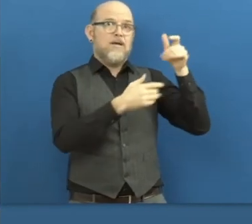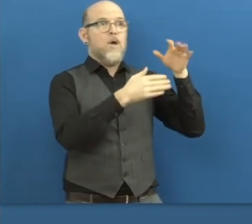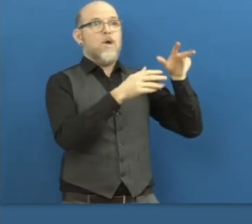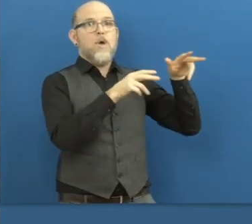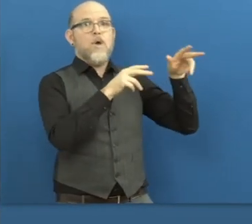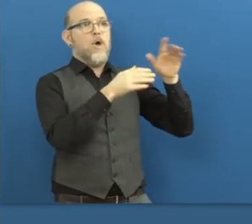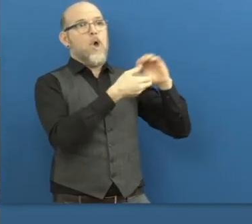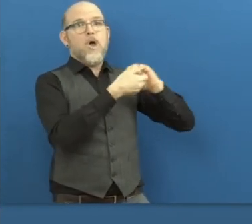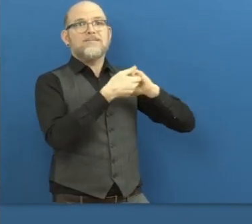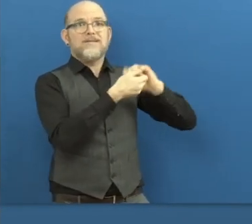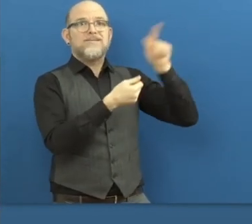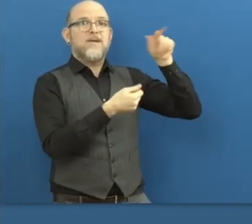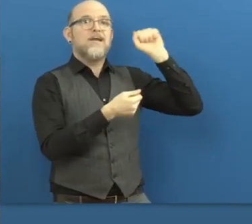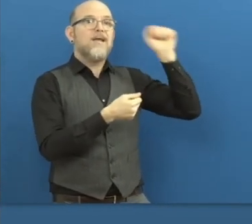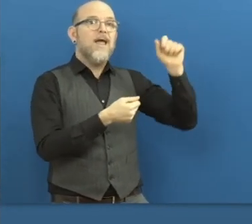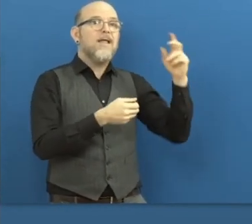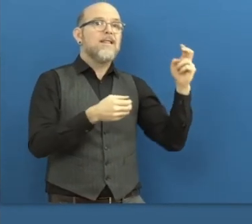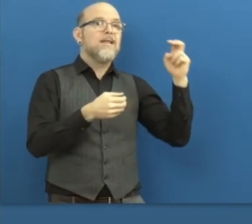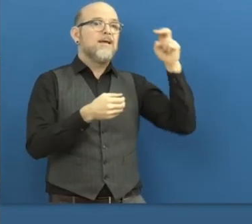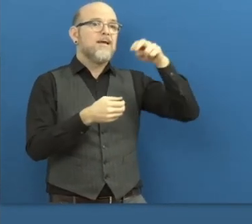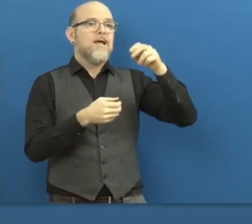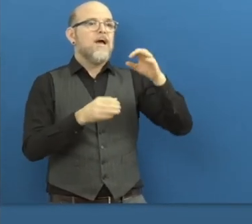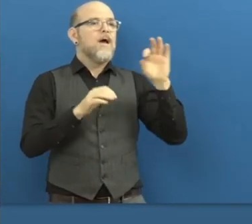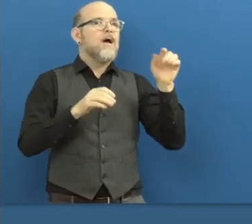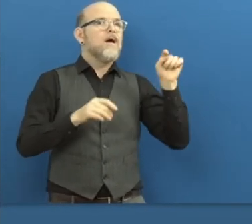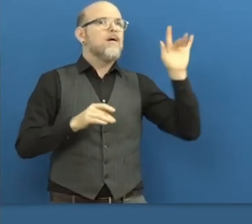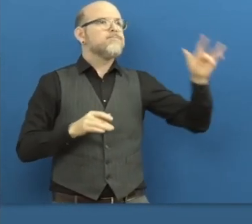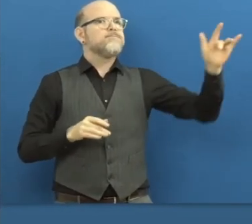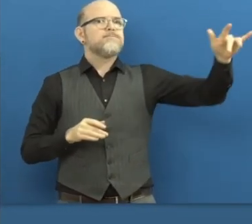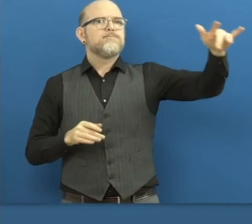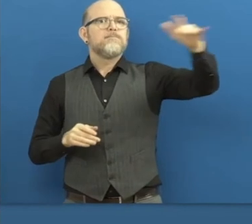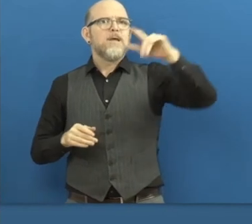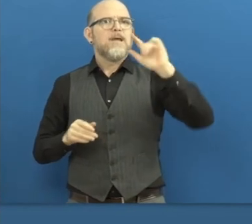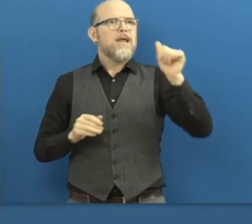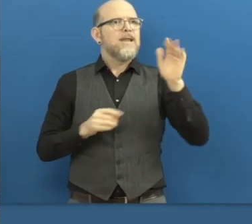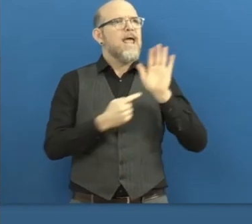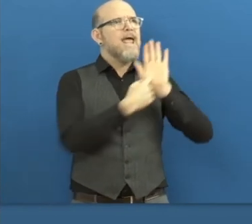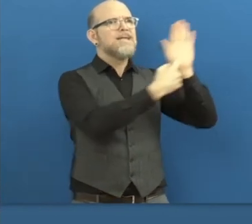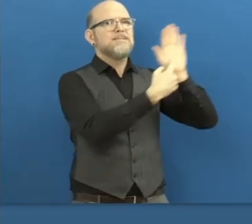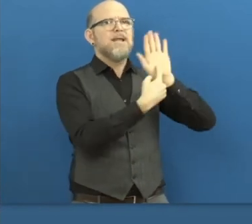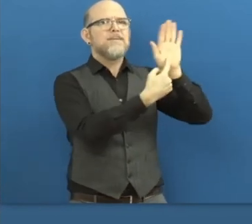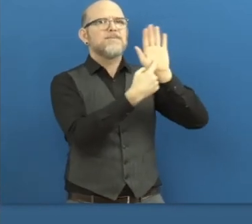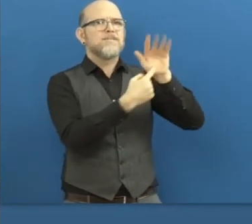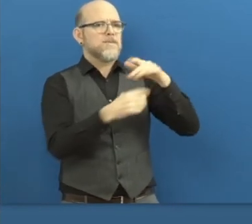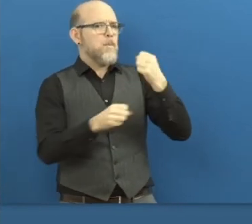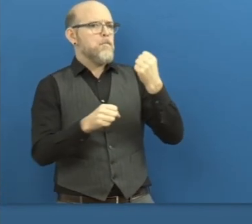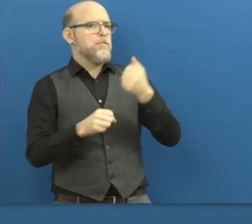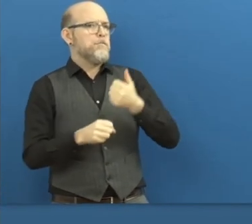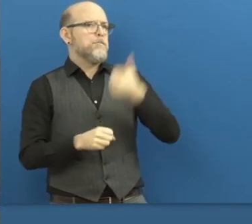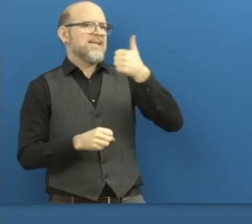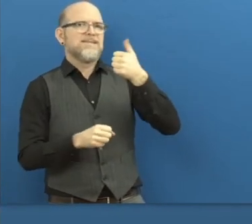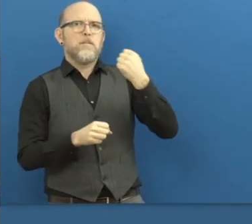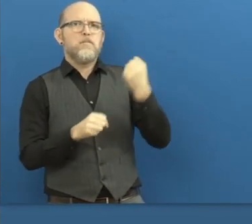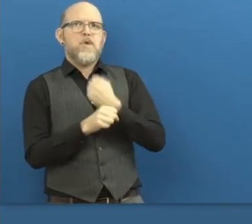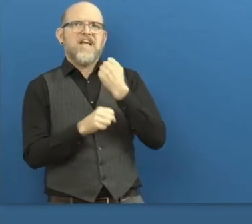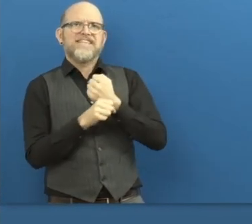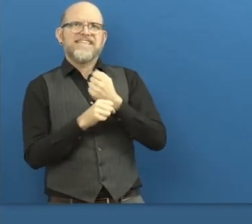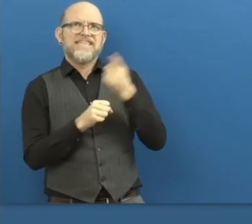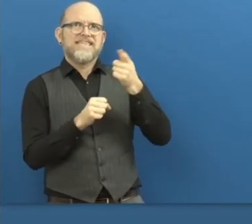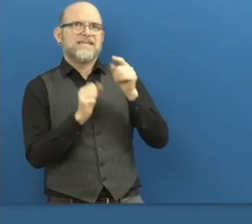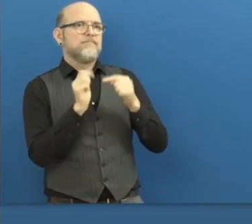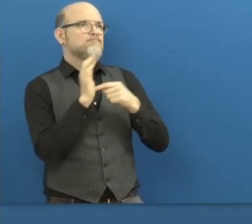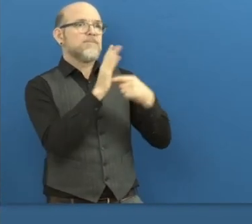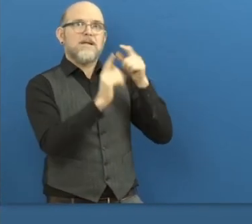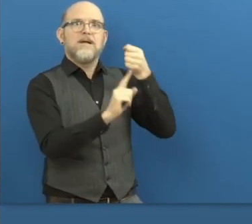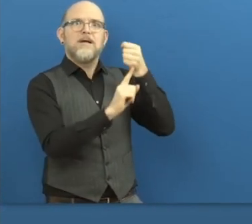spread these best practices. And while doing that, it is not only good to have a